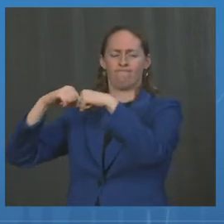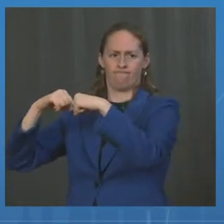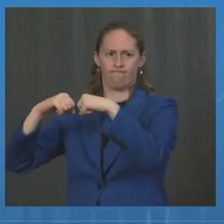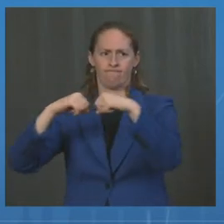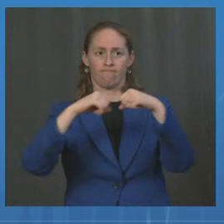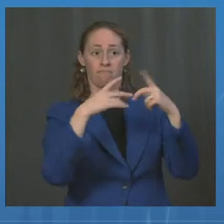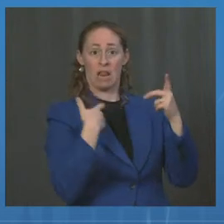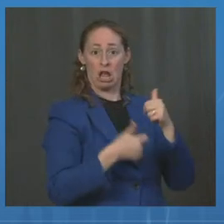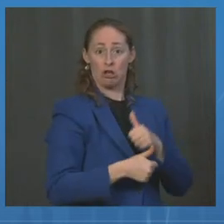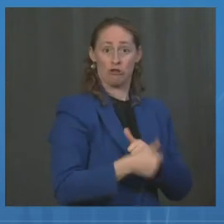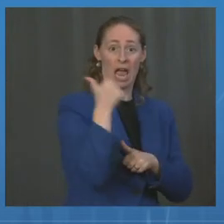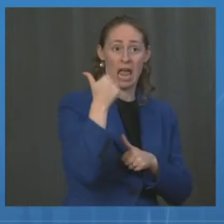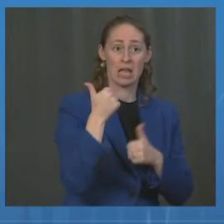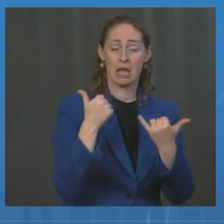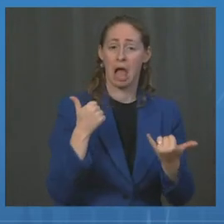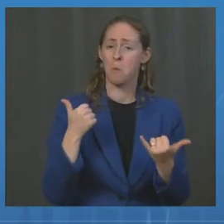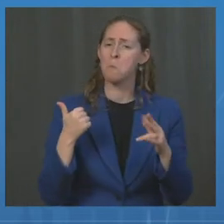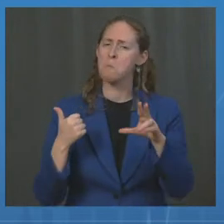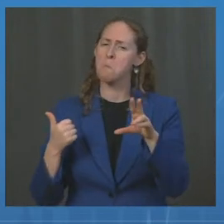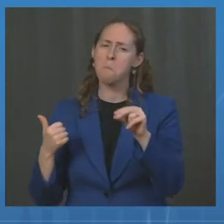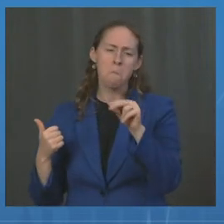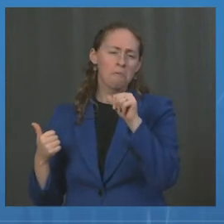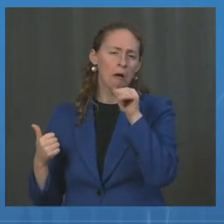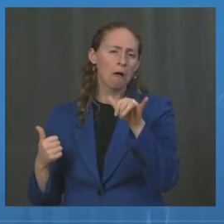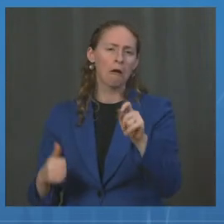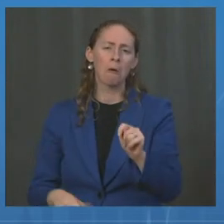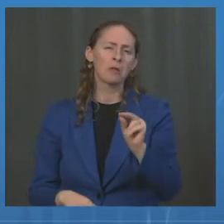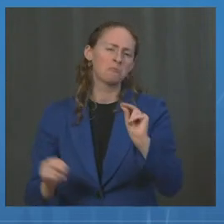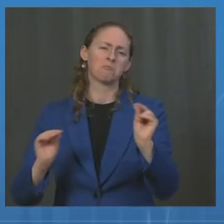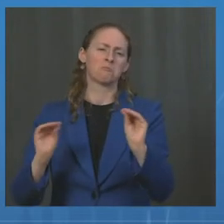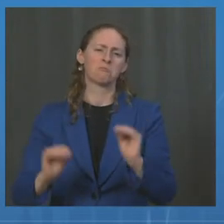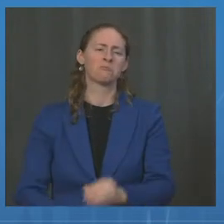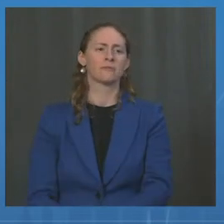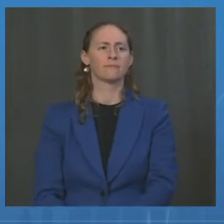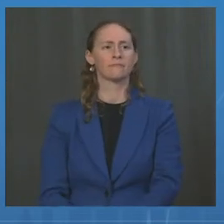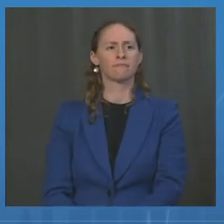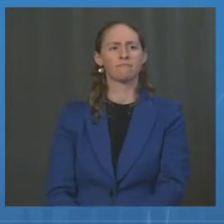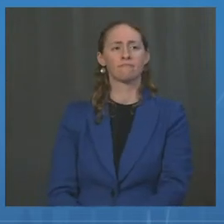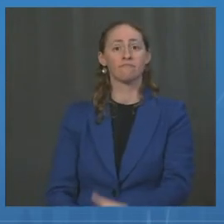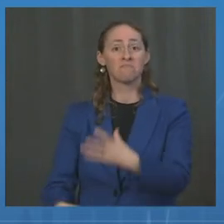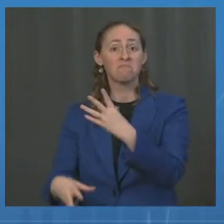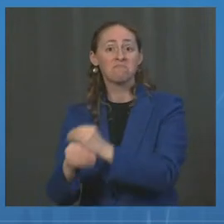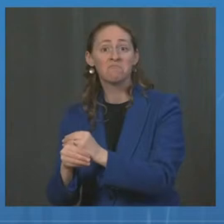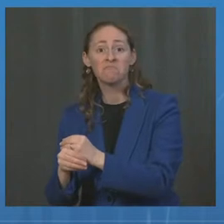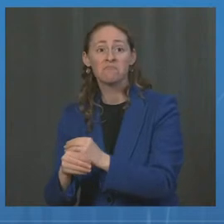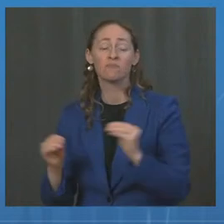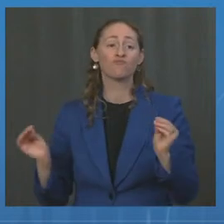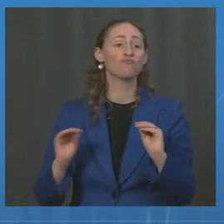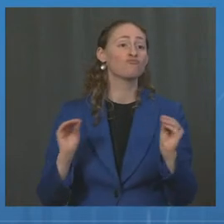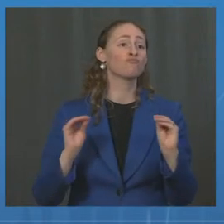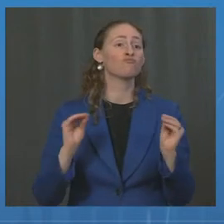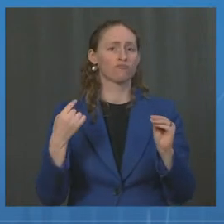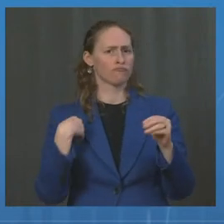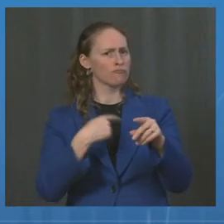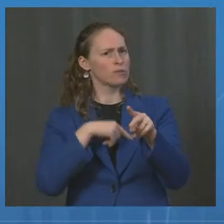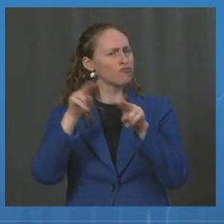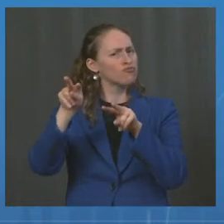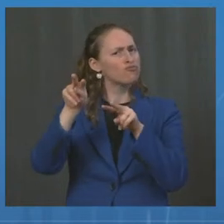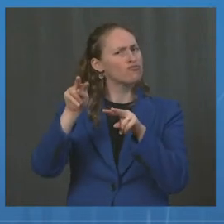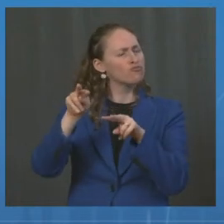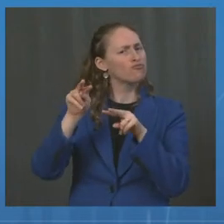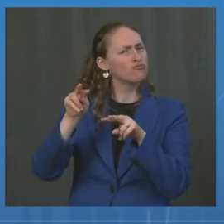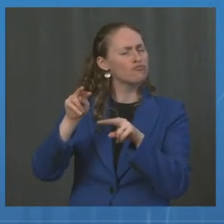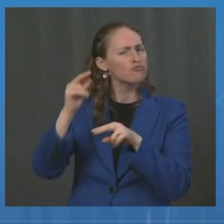now. Dr. Walensky, anything to add there? Nothing to add. We are watching it carefully. There have been sequences